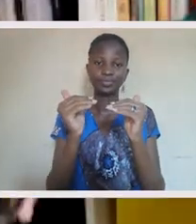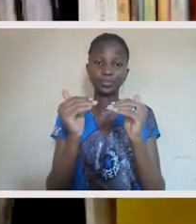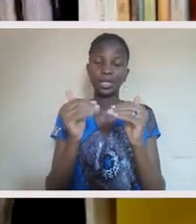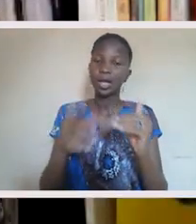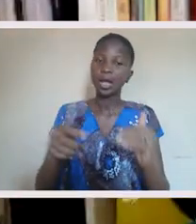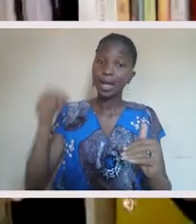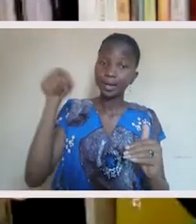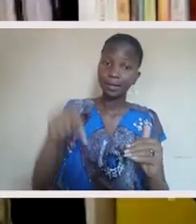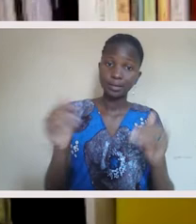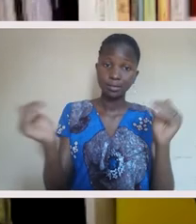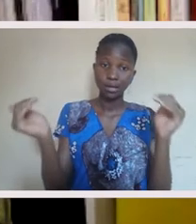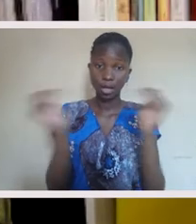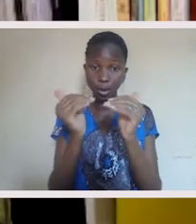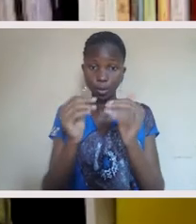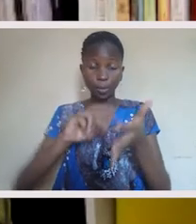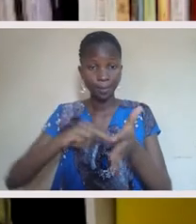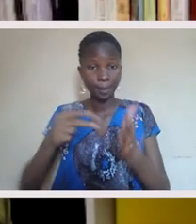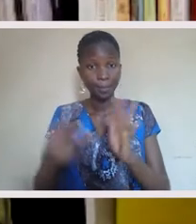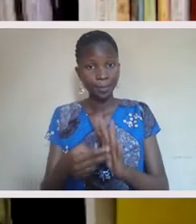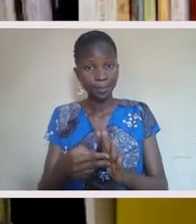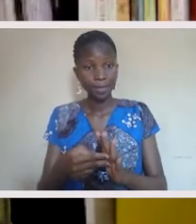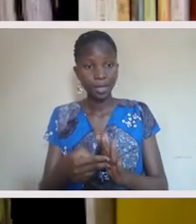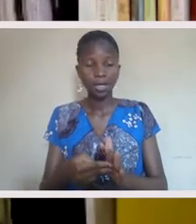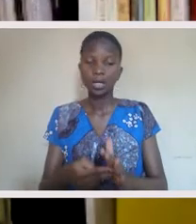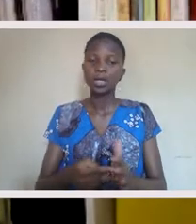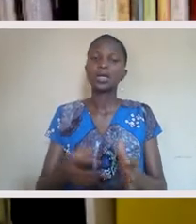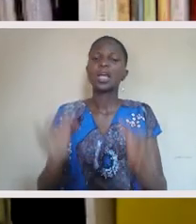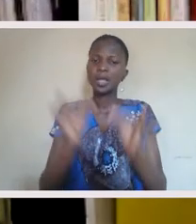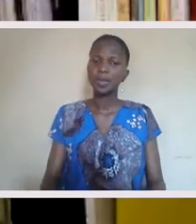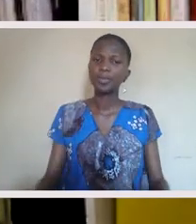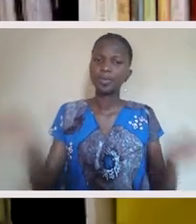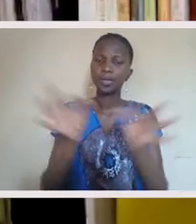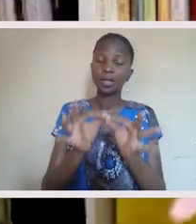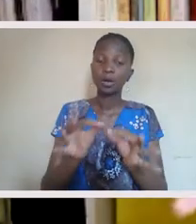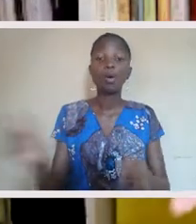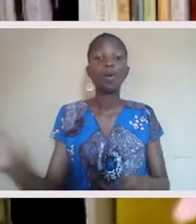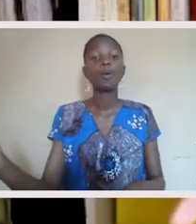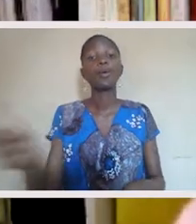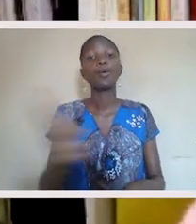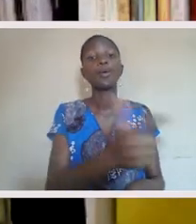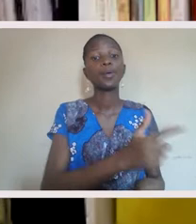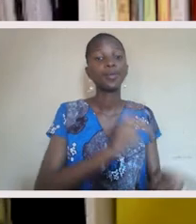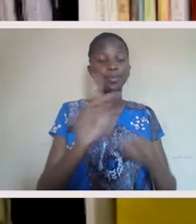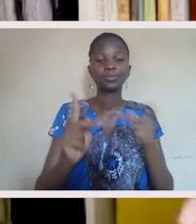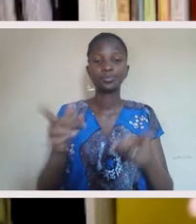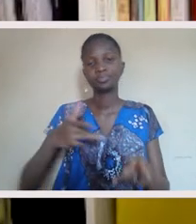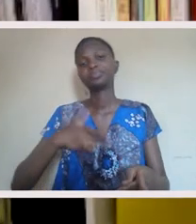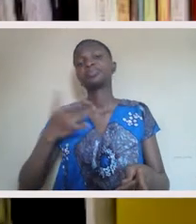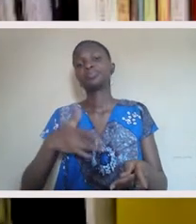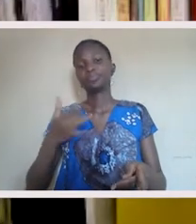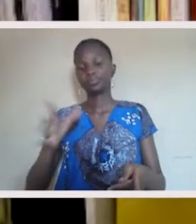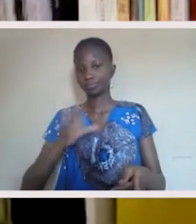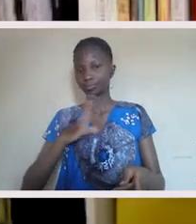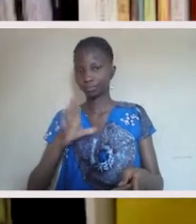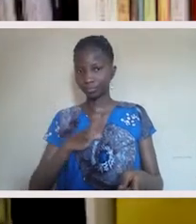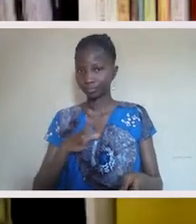fairness and equalness are about both people being on the same, but this is not a one size fits all. This is not how this, this